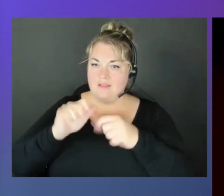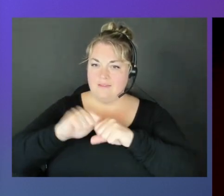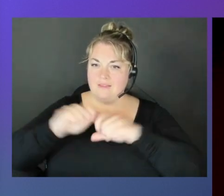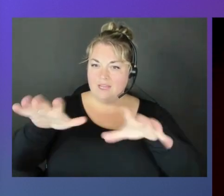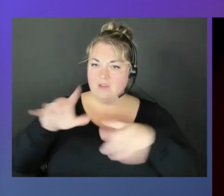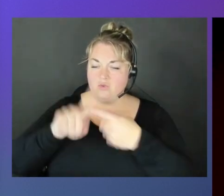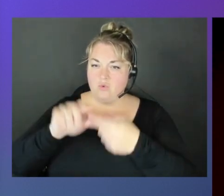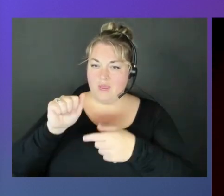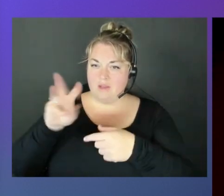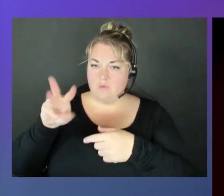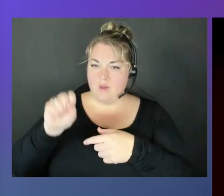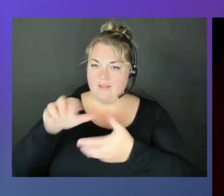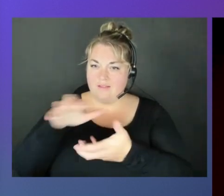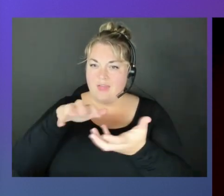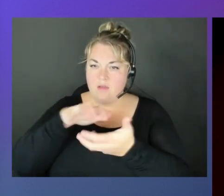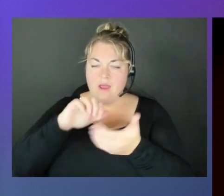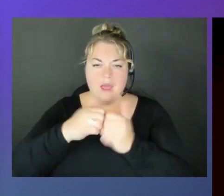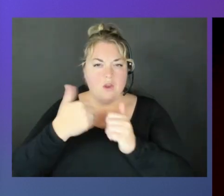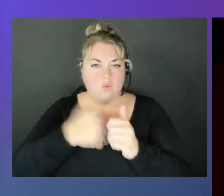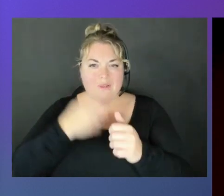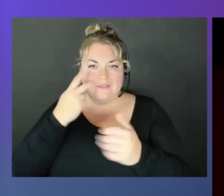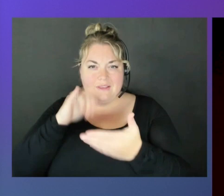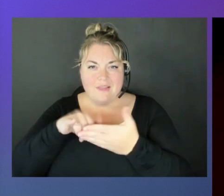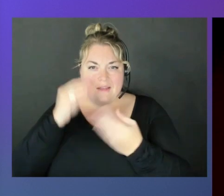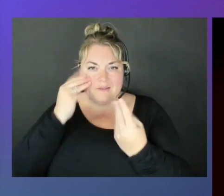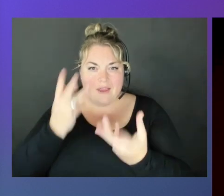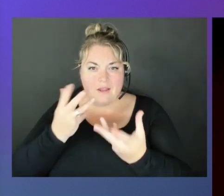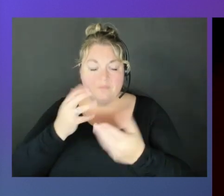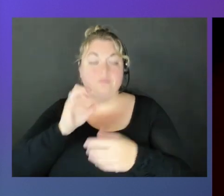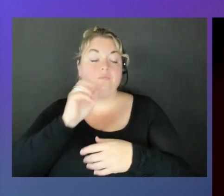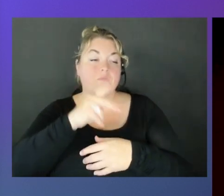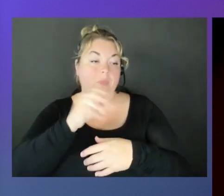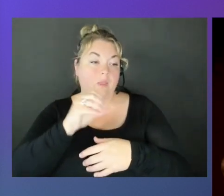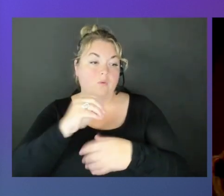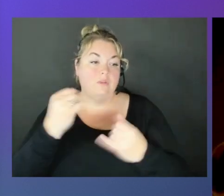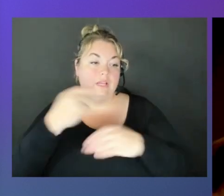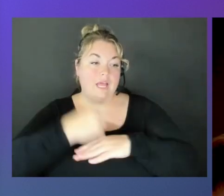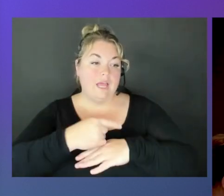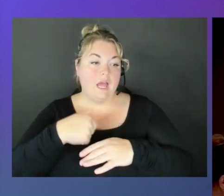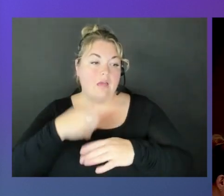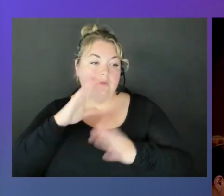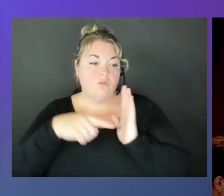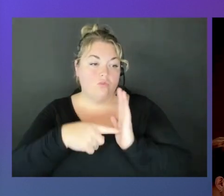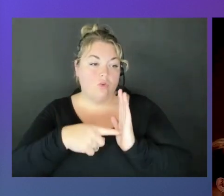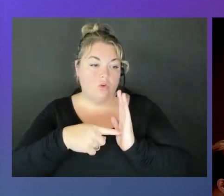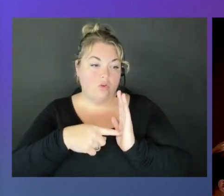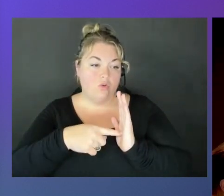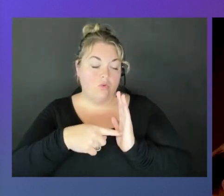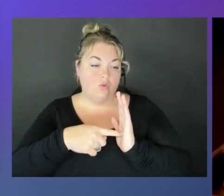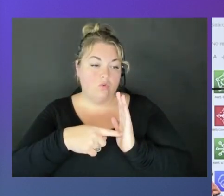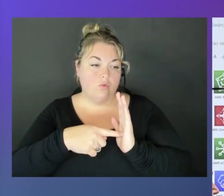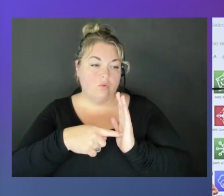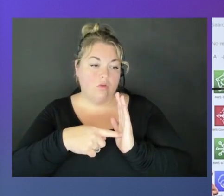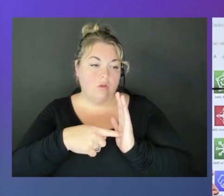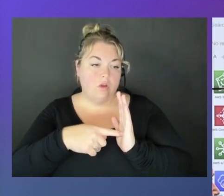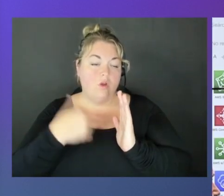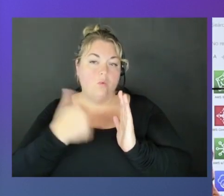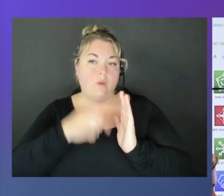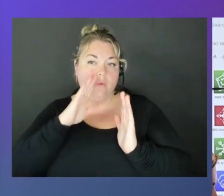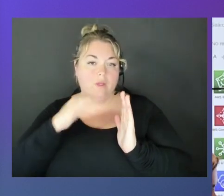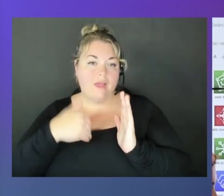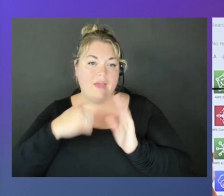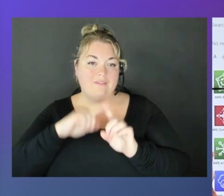So how can we see this data? All right. So today I'm going to show you that we will have different